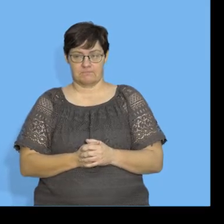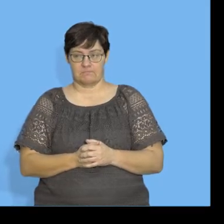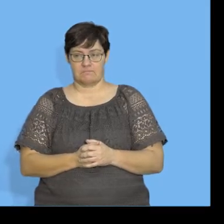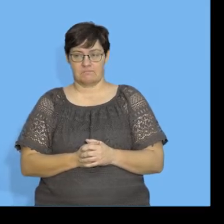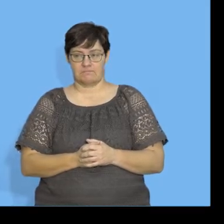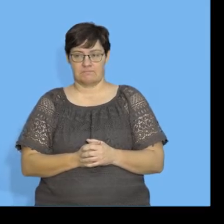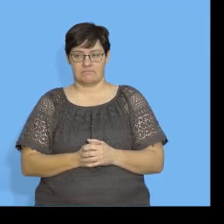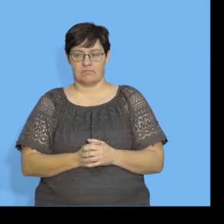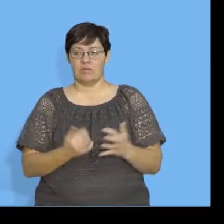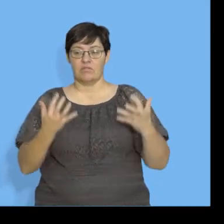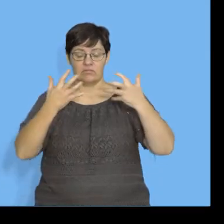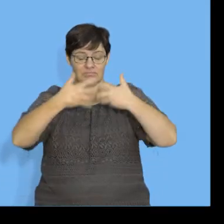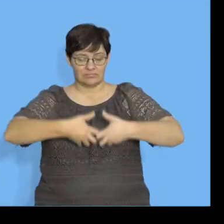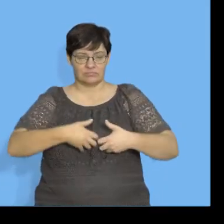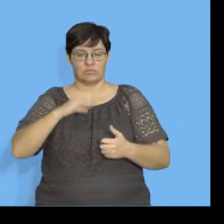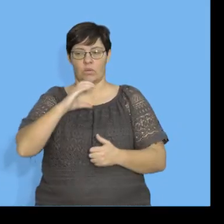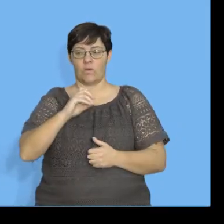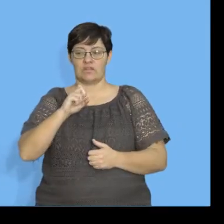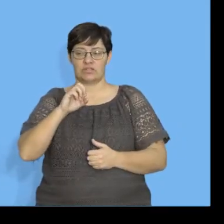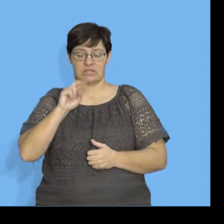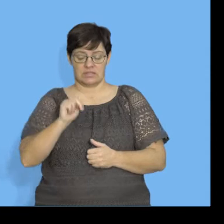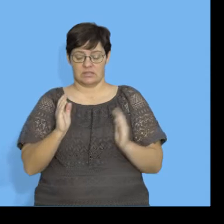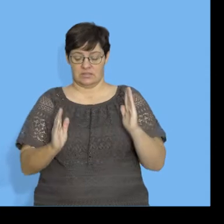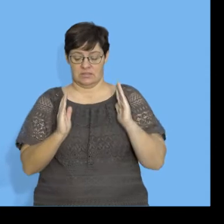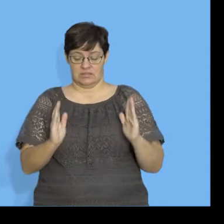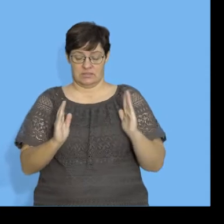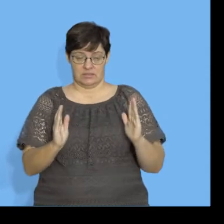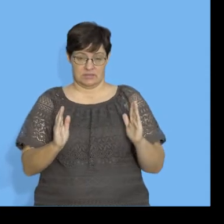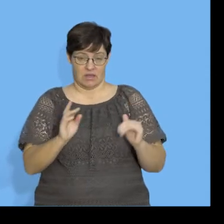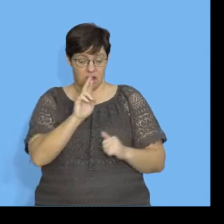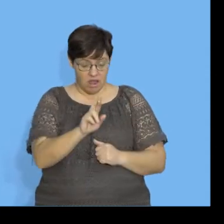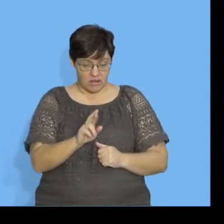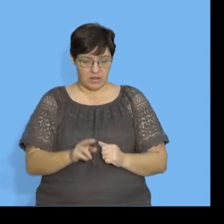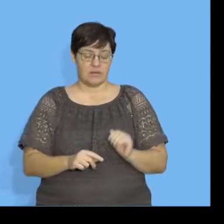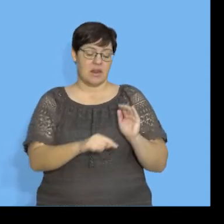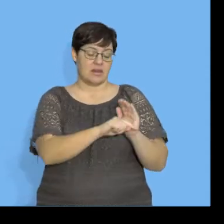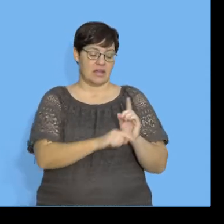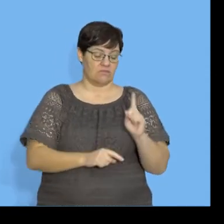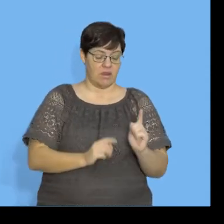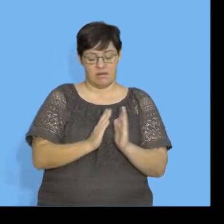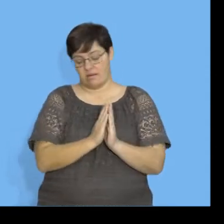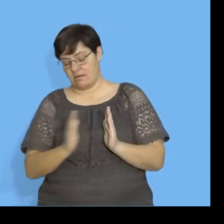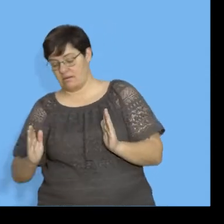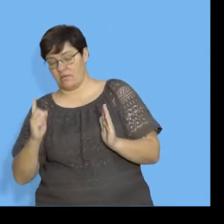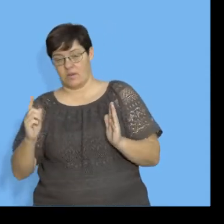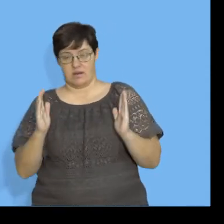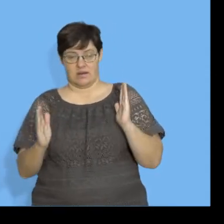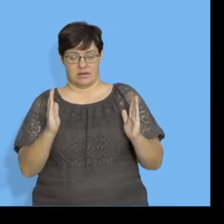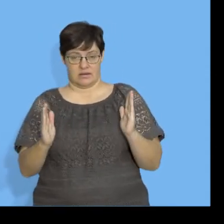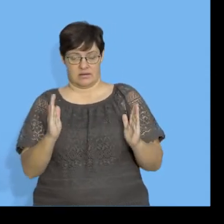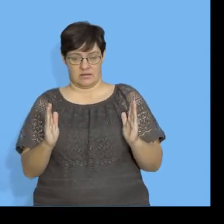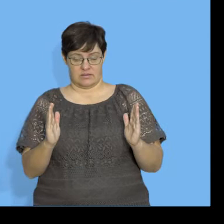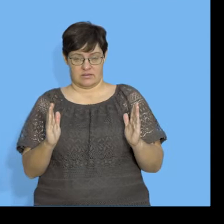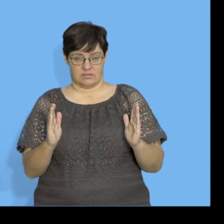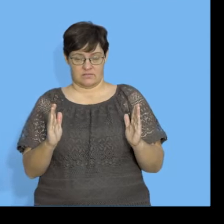So, the correlation coefficient is between negative 1 and 1. So, the value of